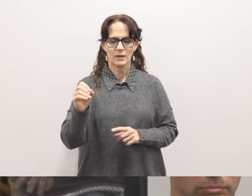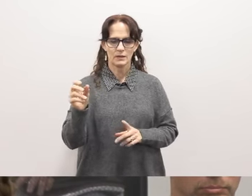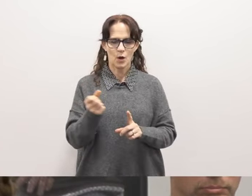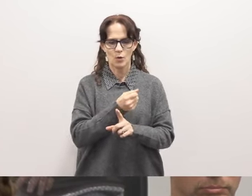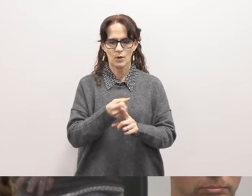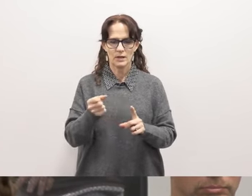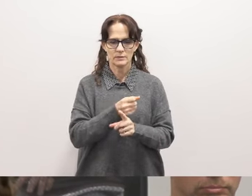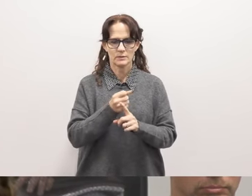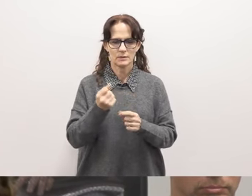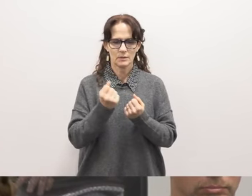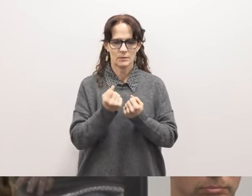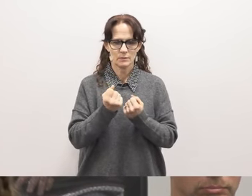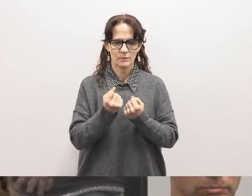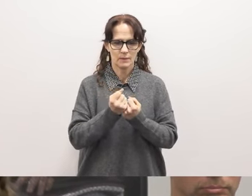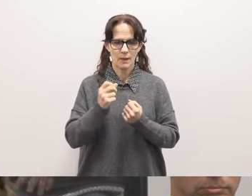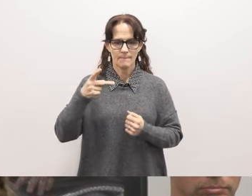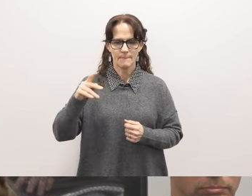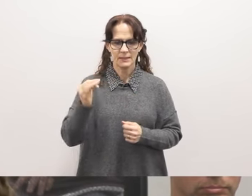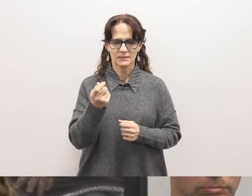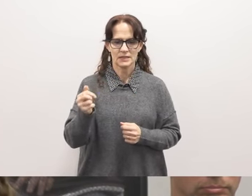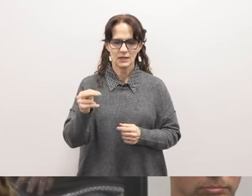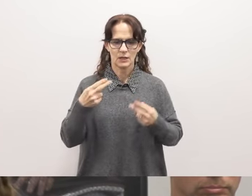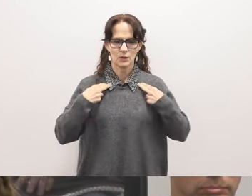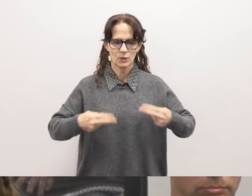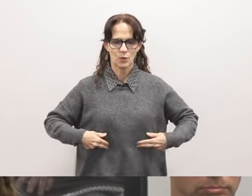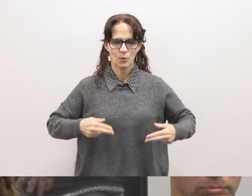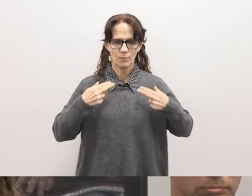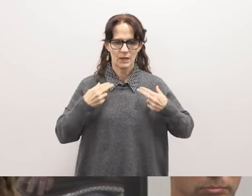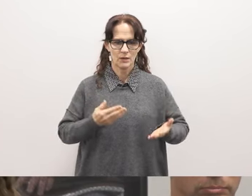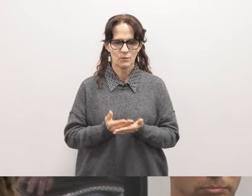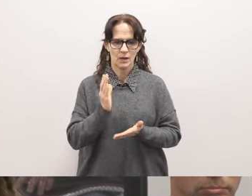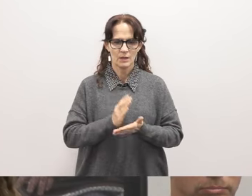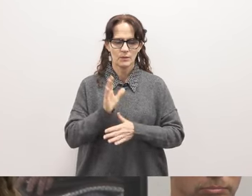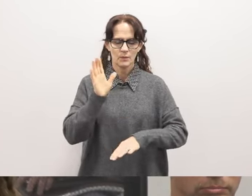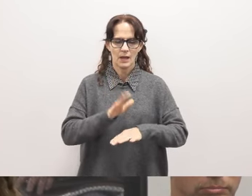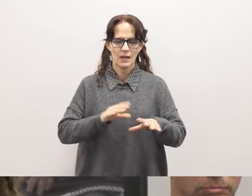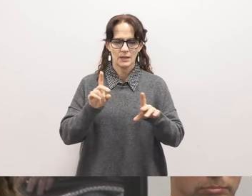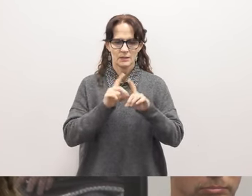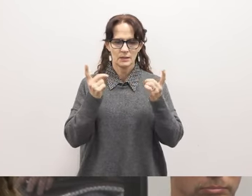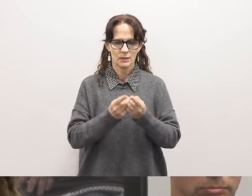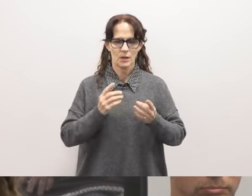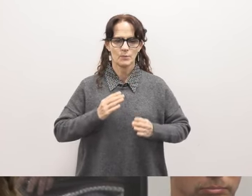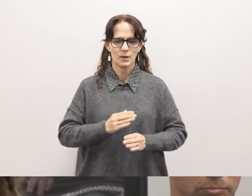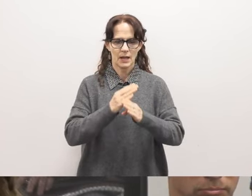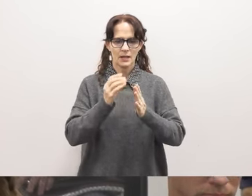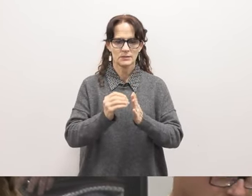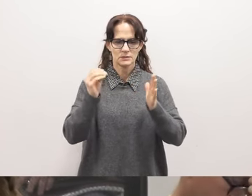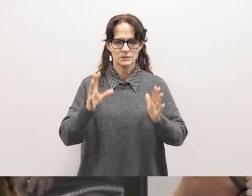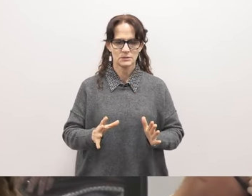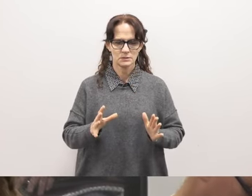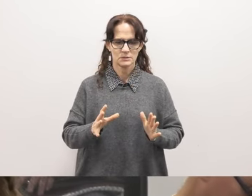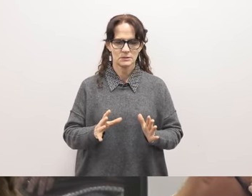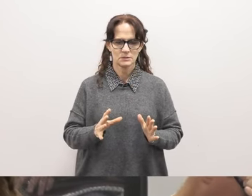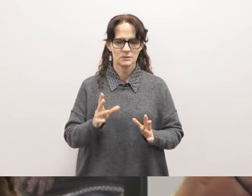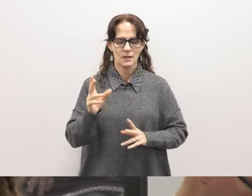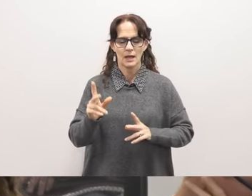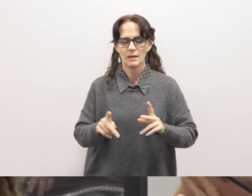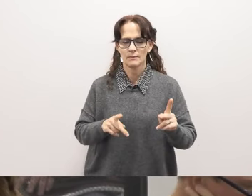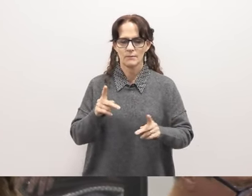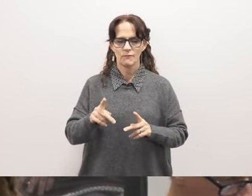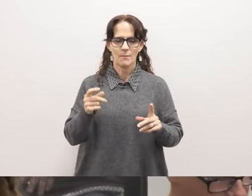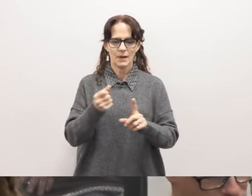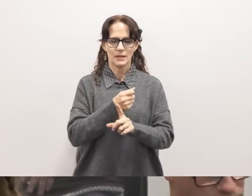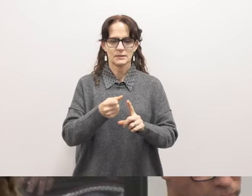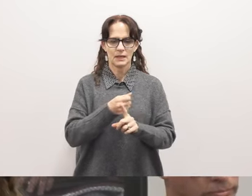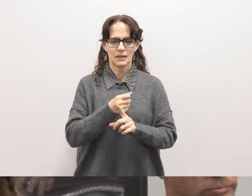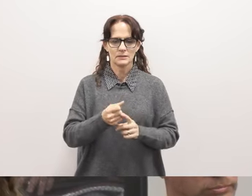for Palestinian human rights. So we are here calling on the district to protect students and partners from attacks and affirm their right